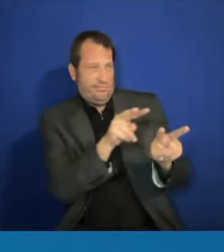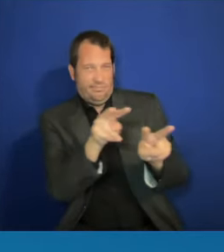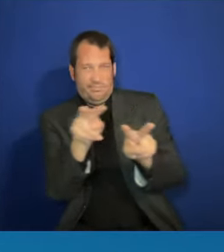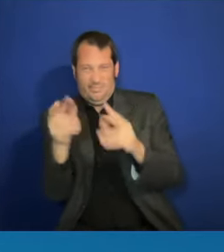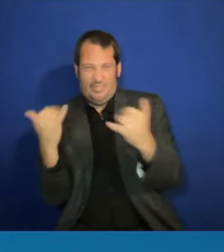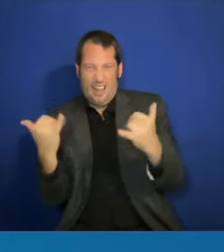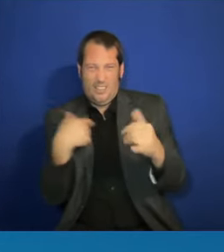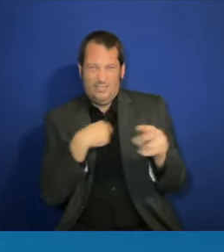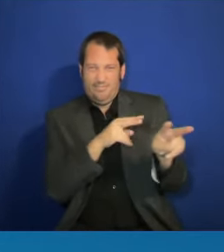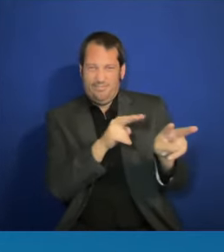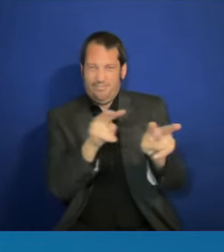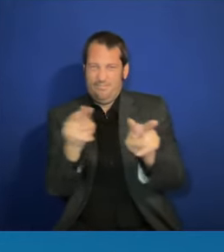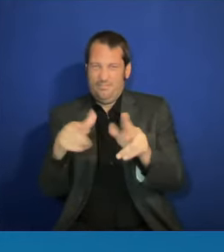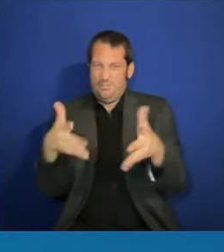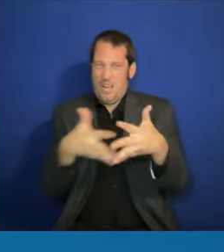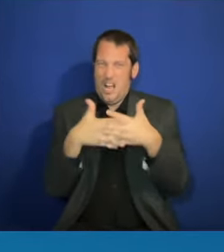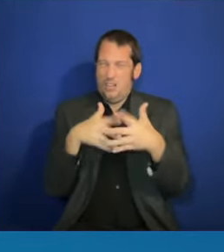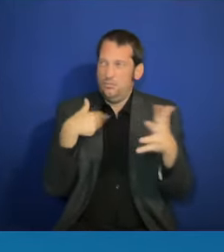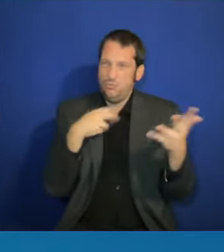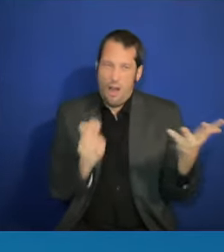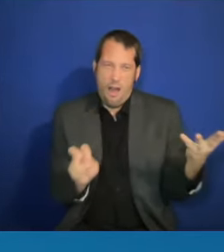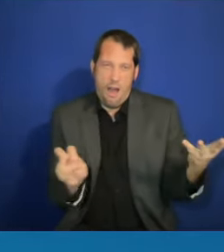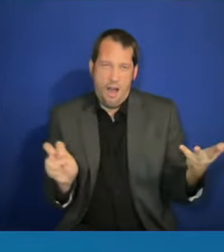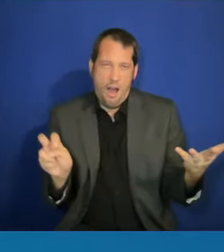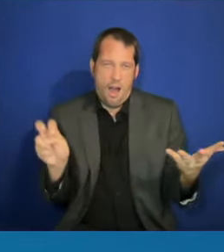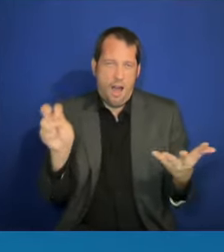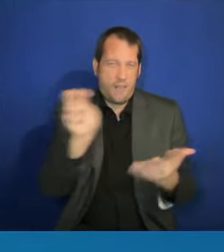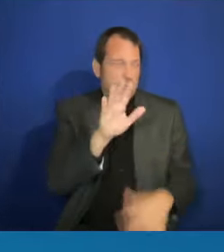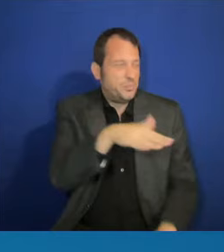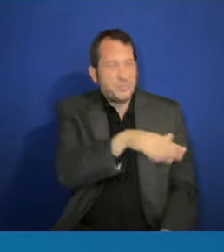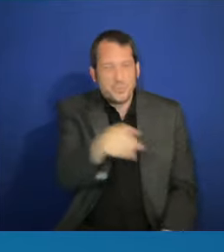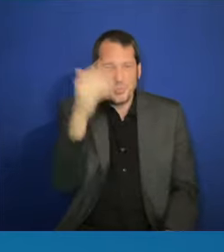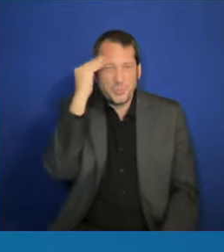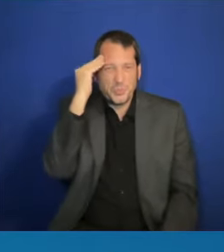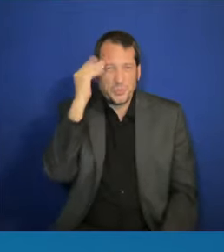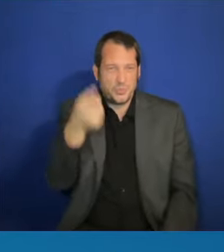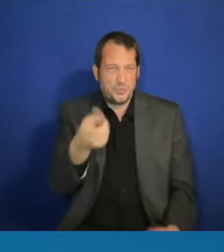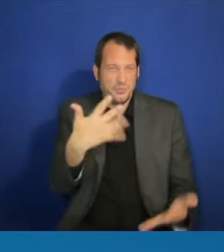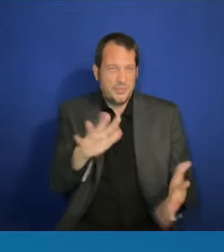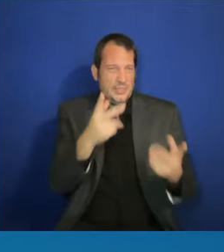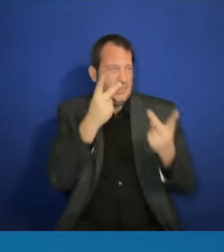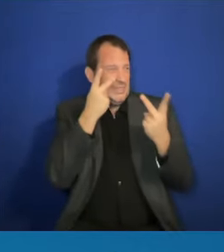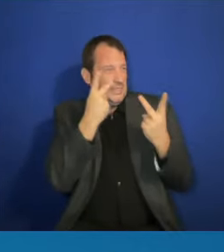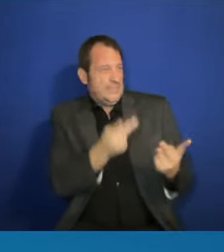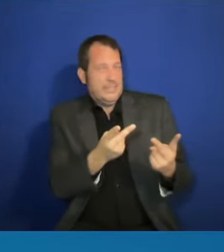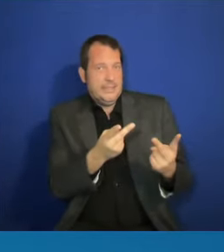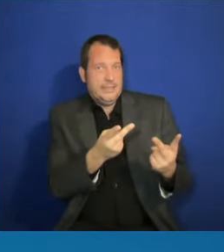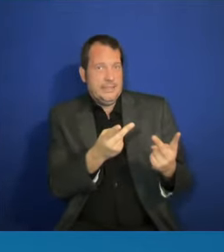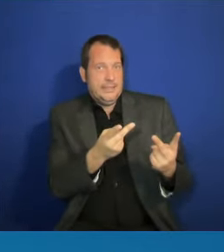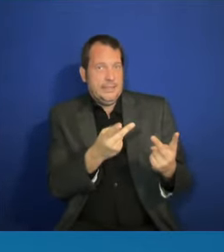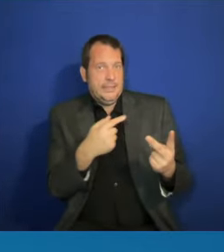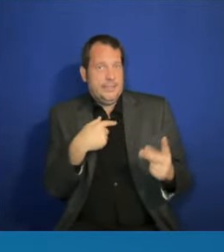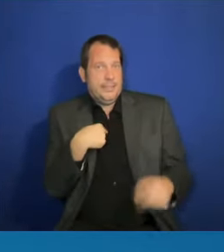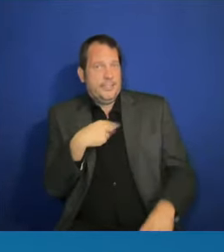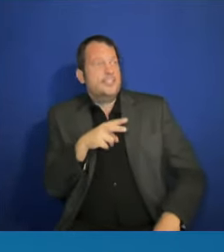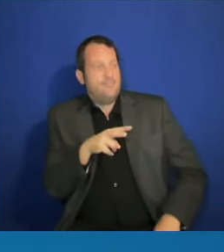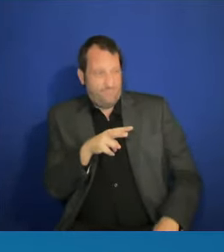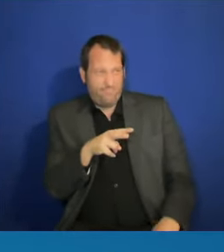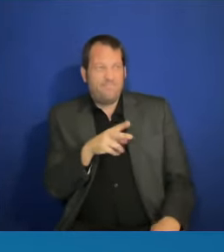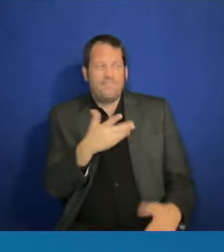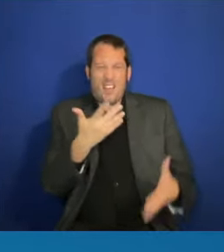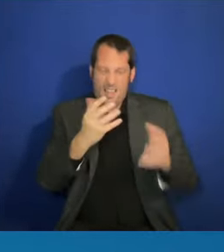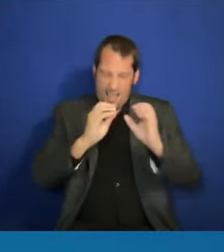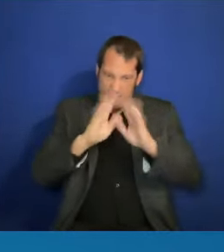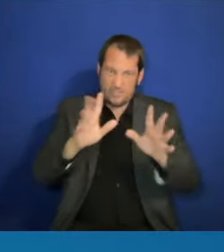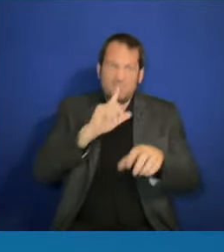what I believe to be an intentional, full-on attack against hard-fought, hard